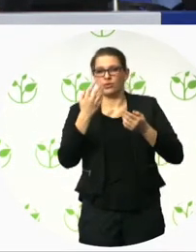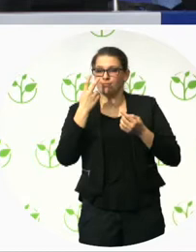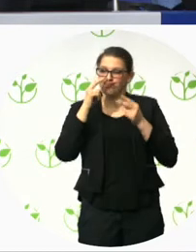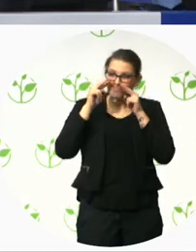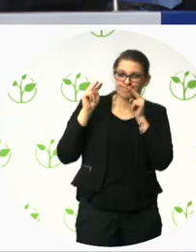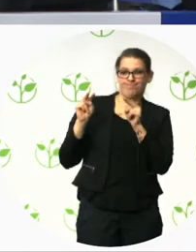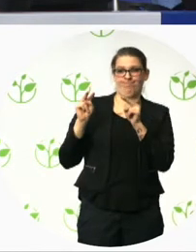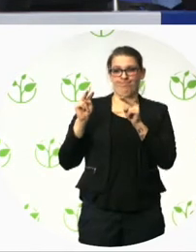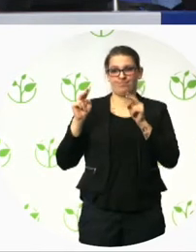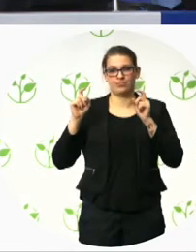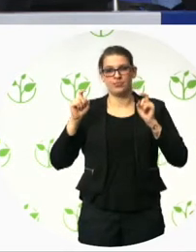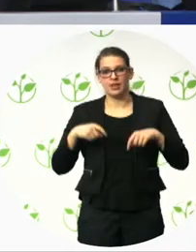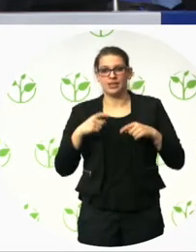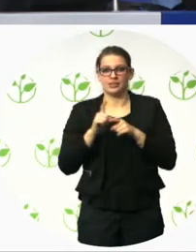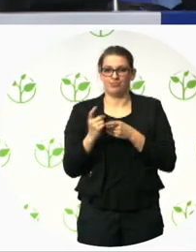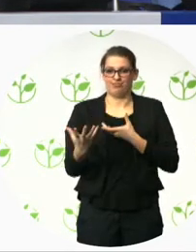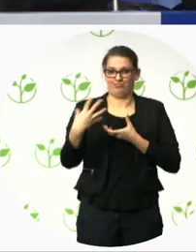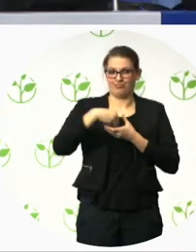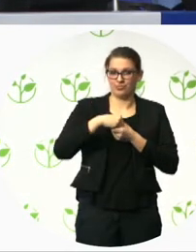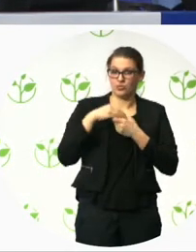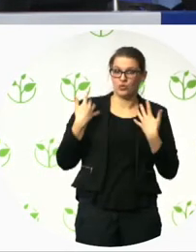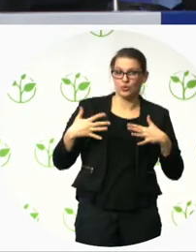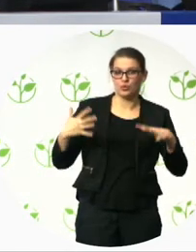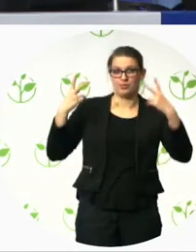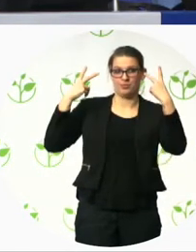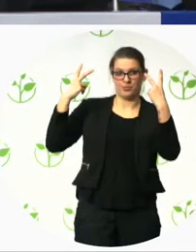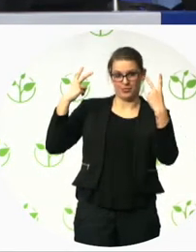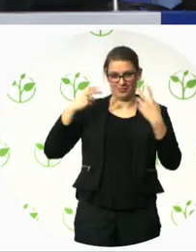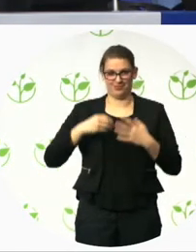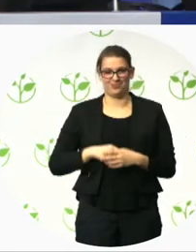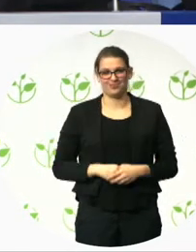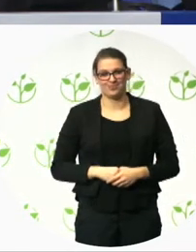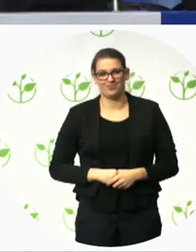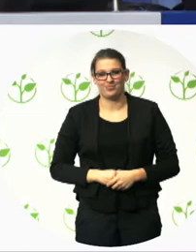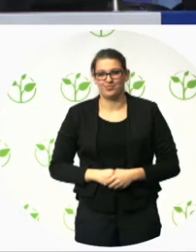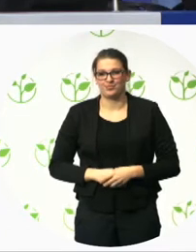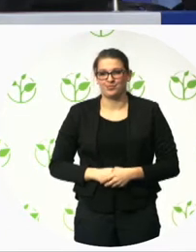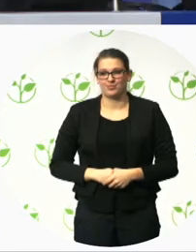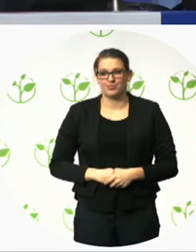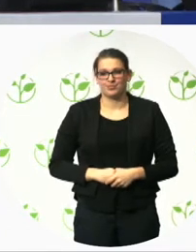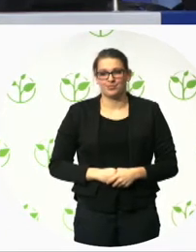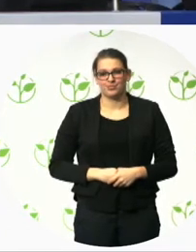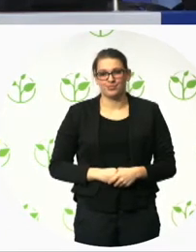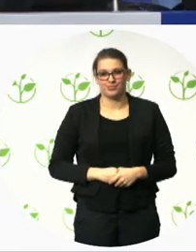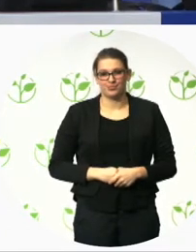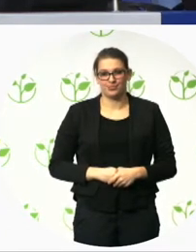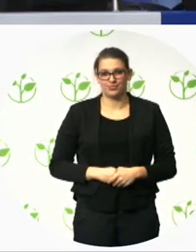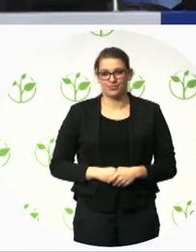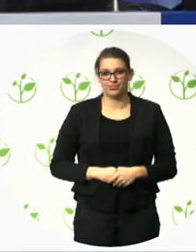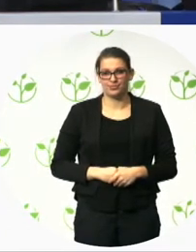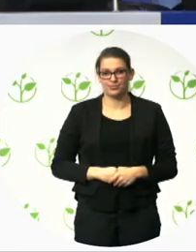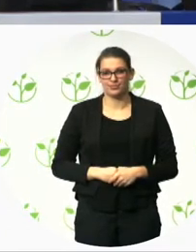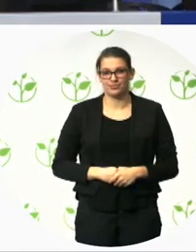regularly and more in a normal way. And, uh, we're also very happy that, uh, it got international